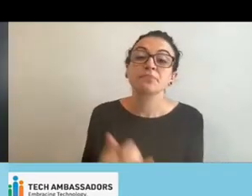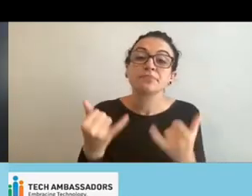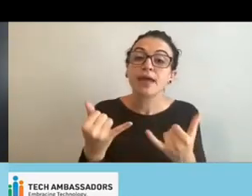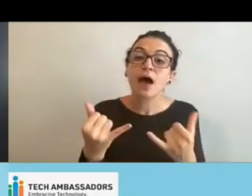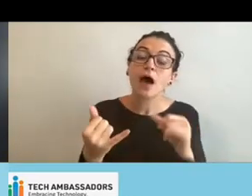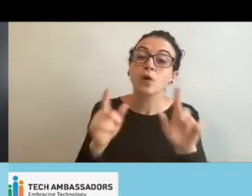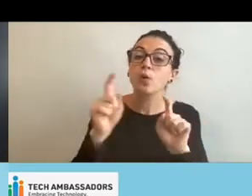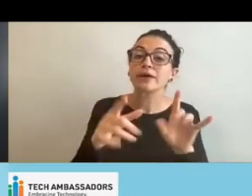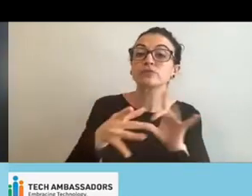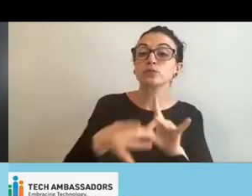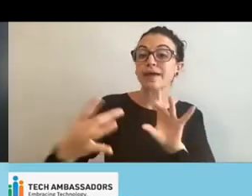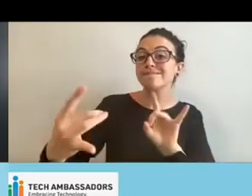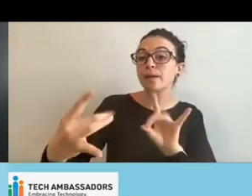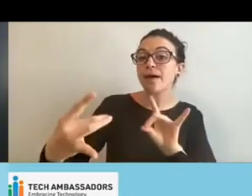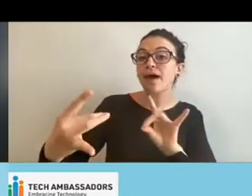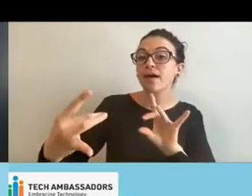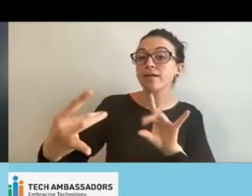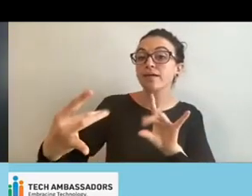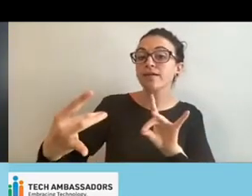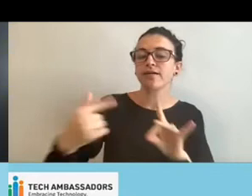that I want to ask everyone.